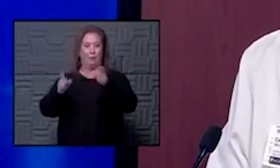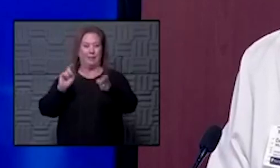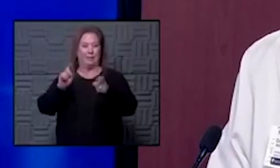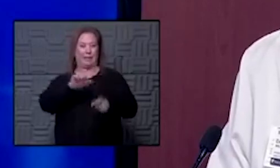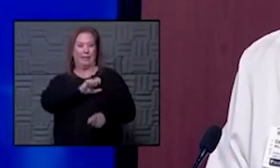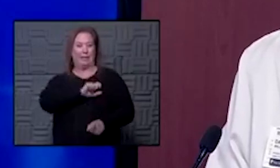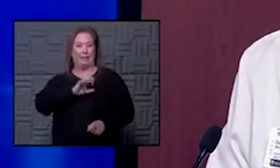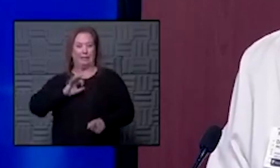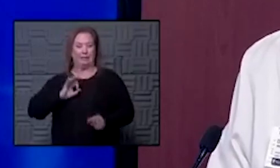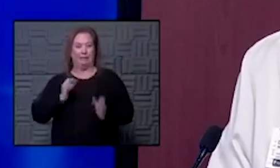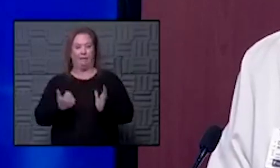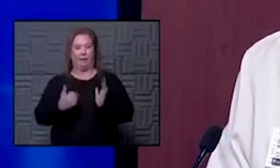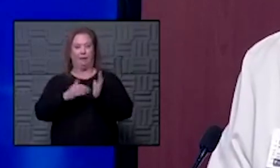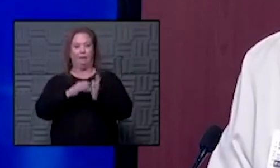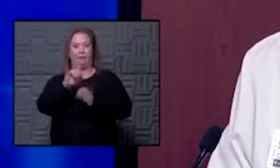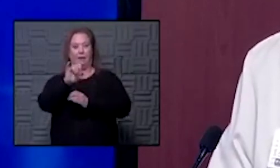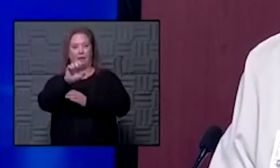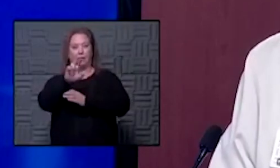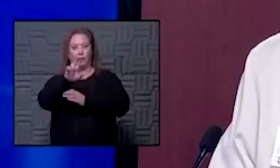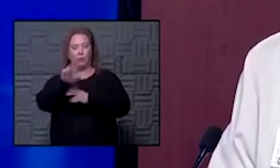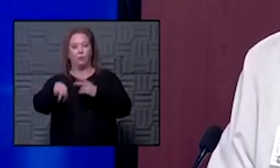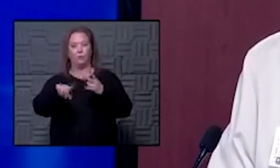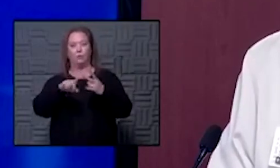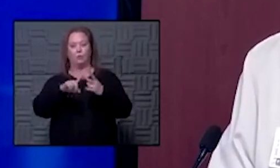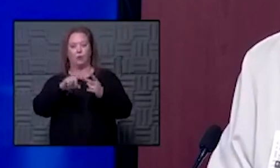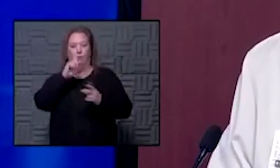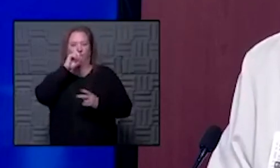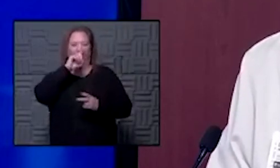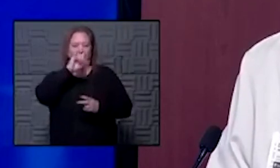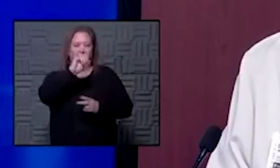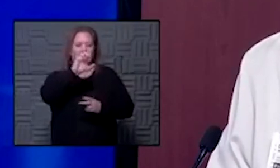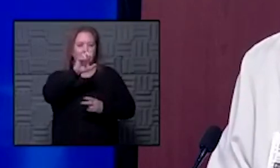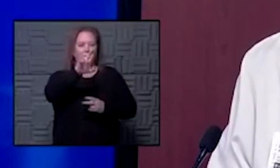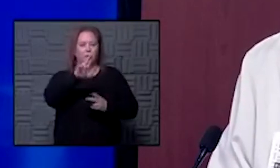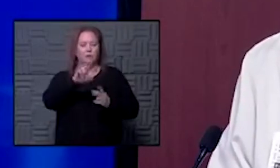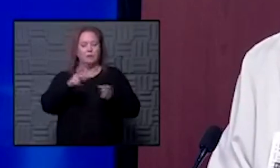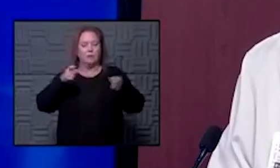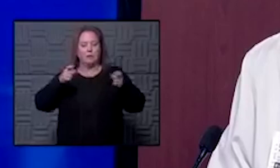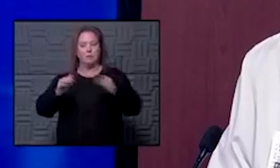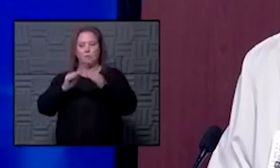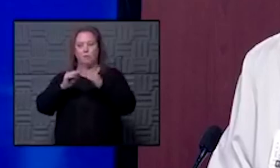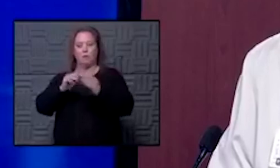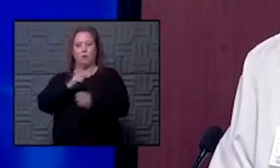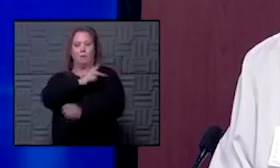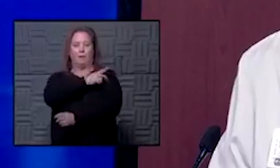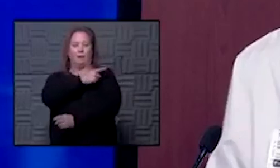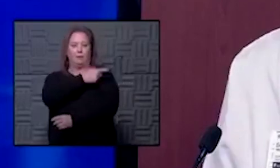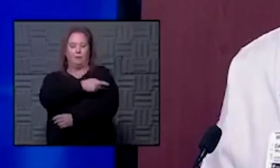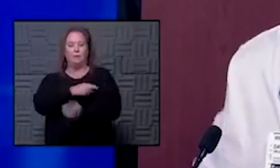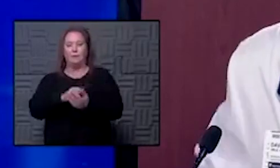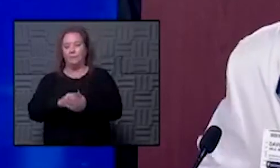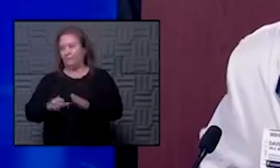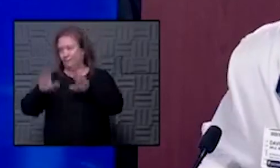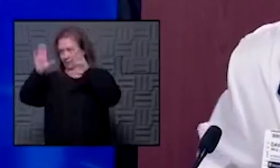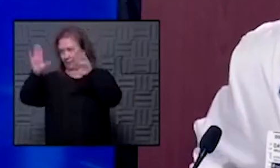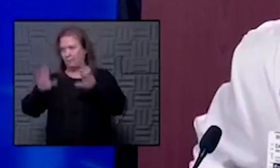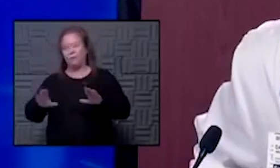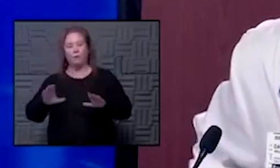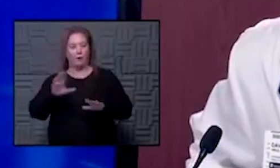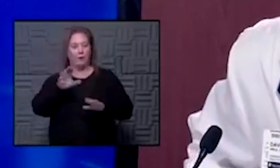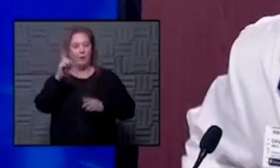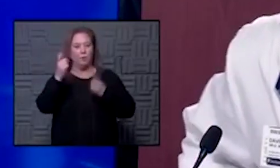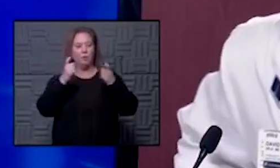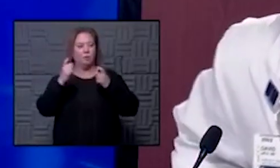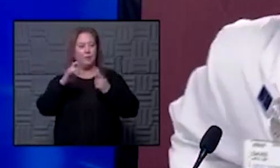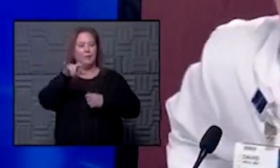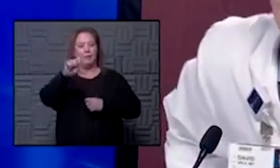to icus or pseudo icus to handle more covet patients yeah it's a great question because we've talked a lot about this and